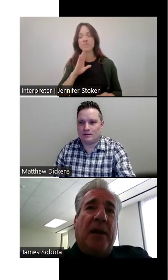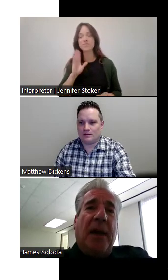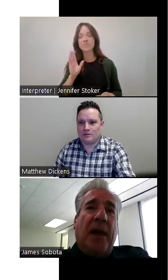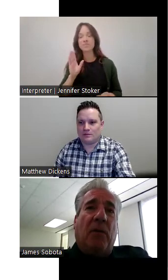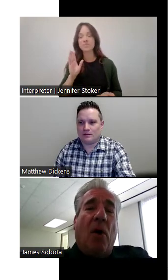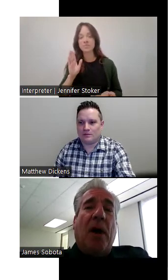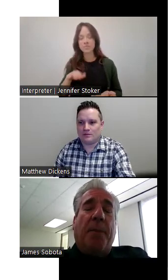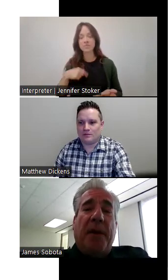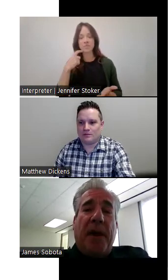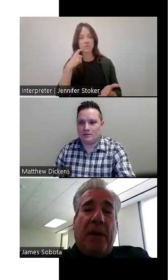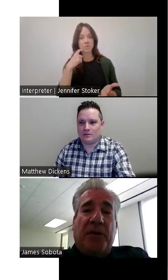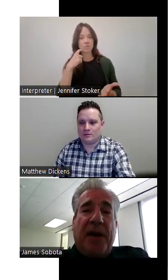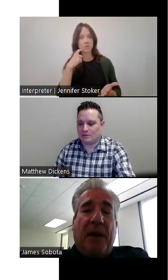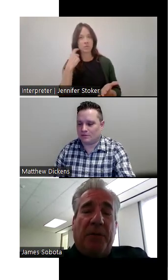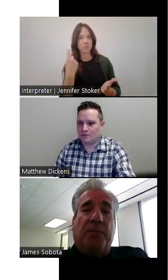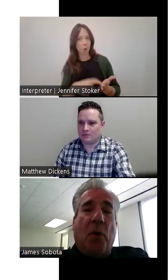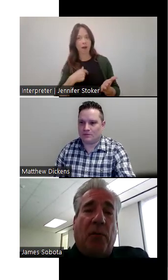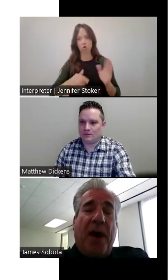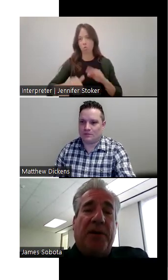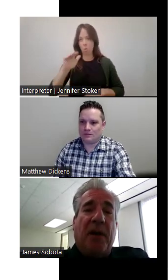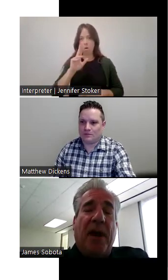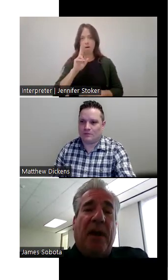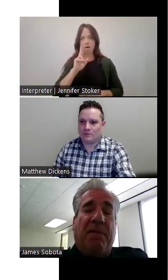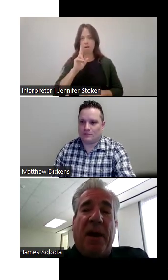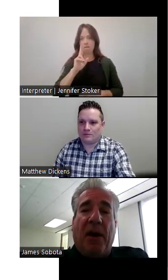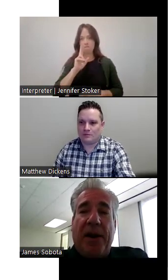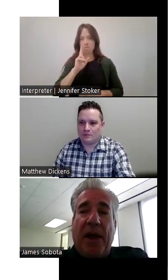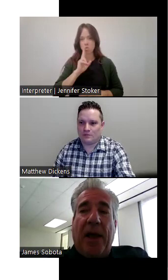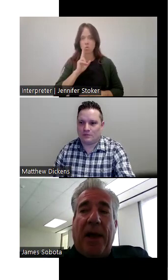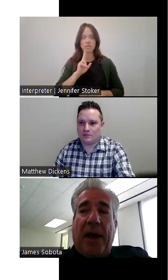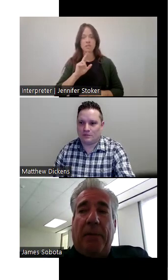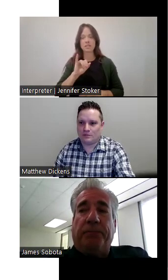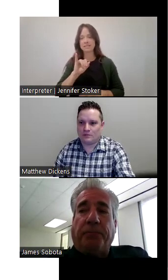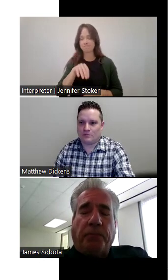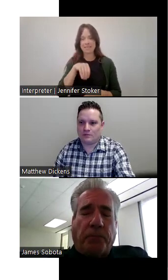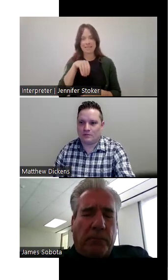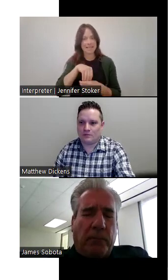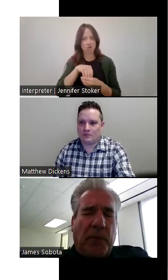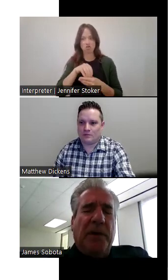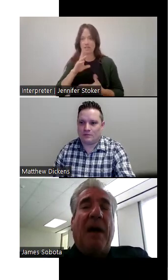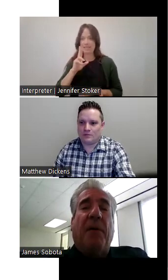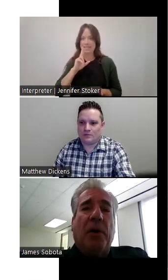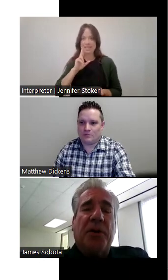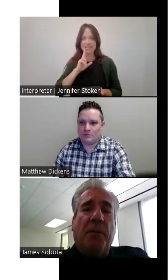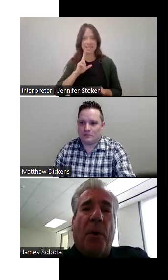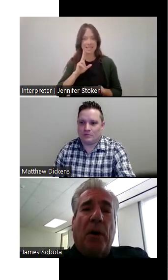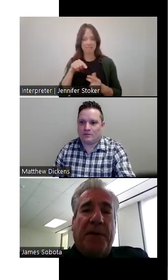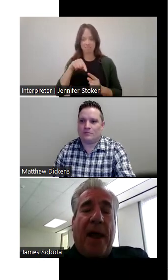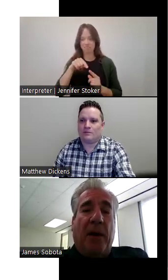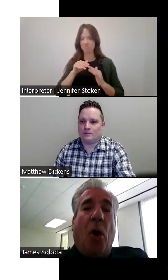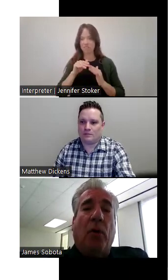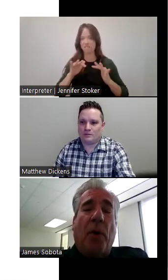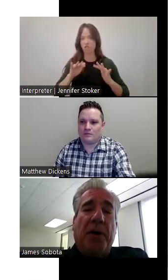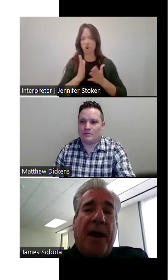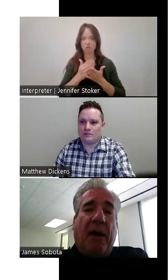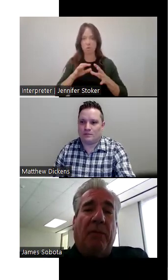noticing growing up in the inner city, was born or raised in a very diverse part of